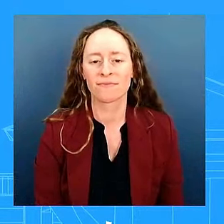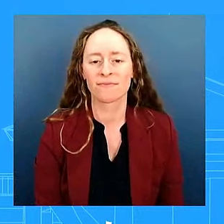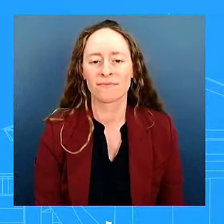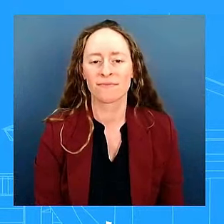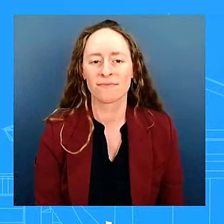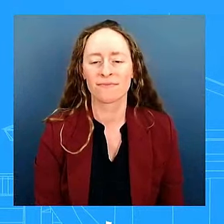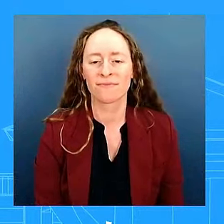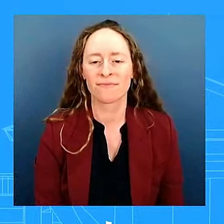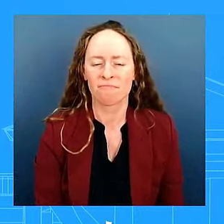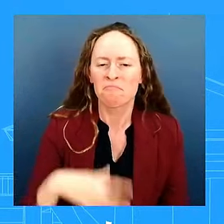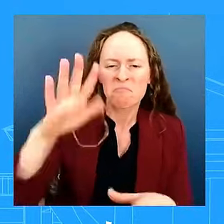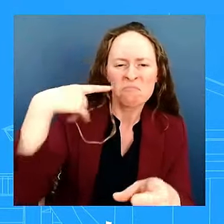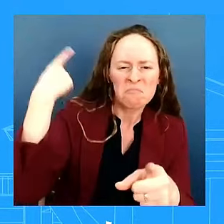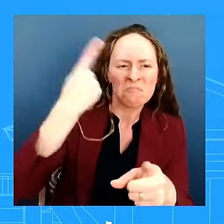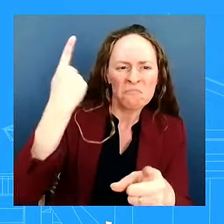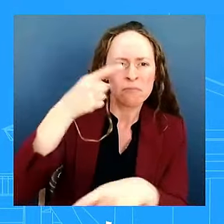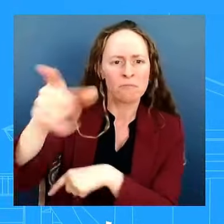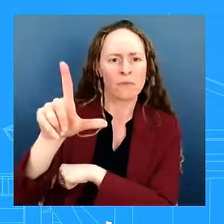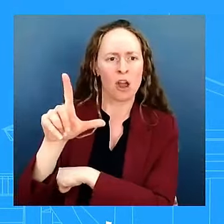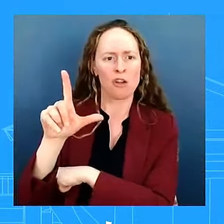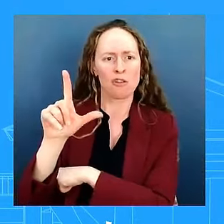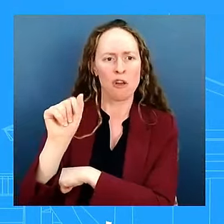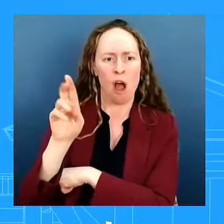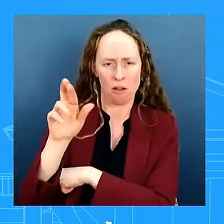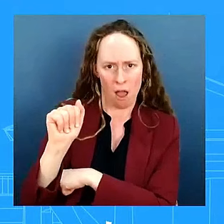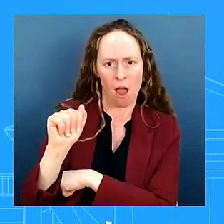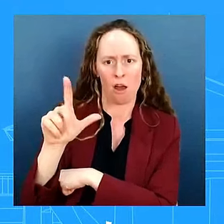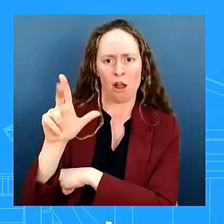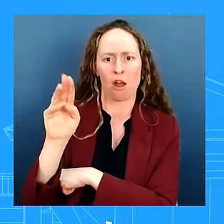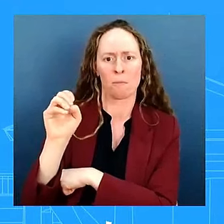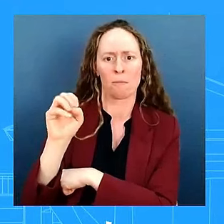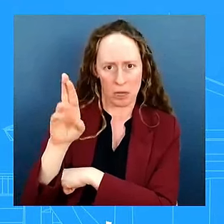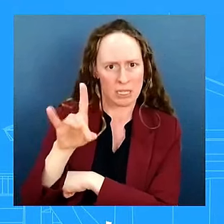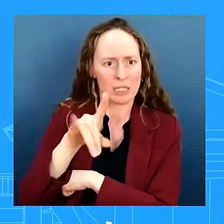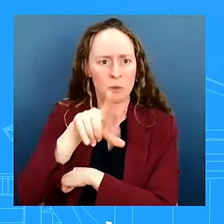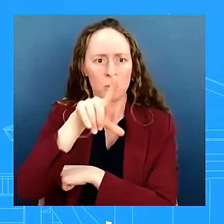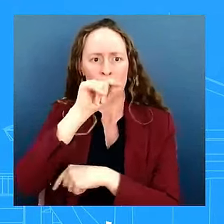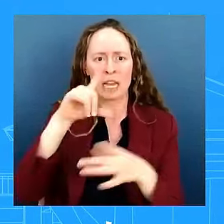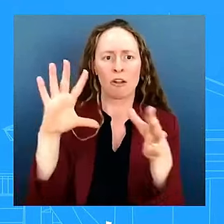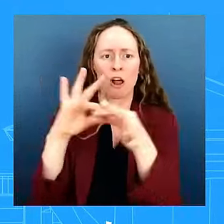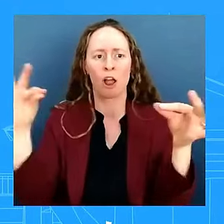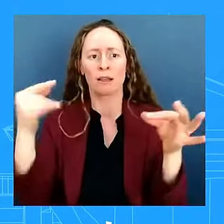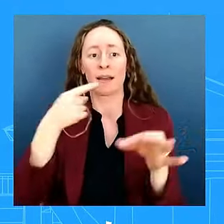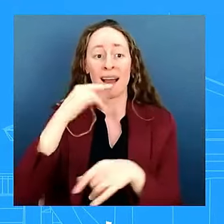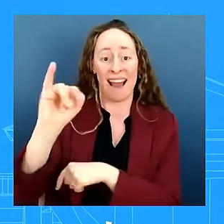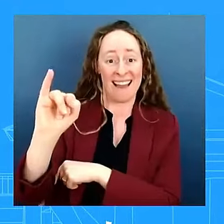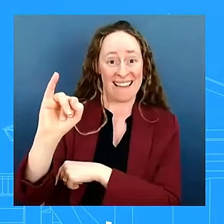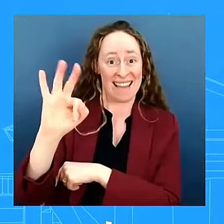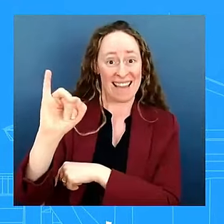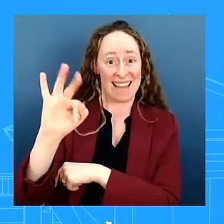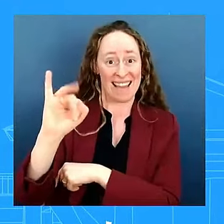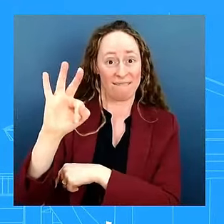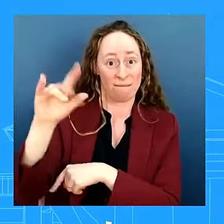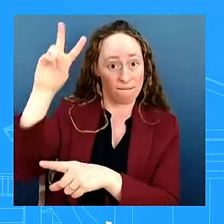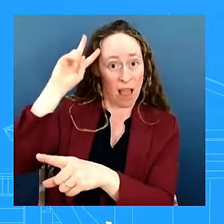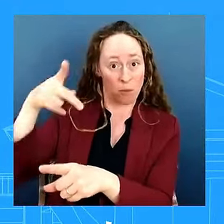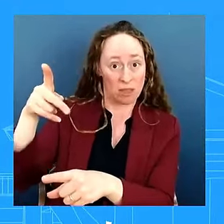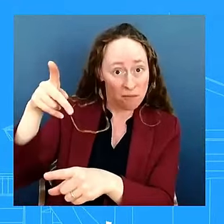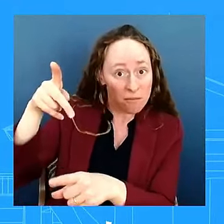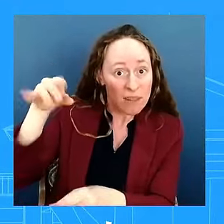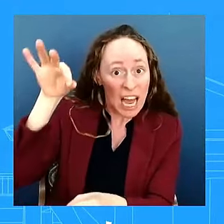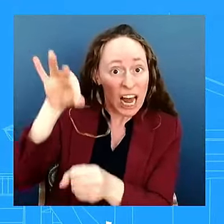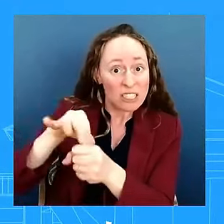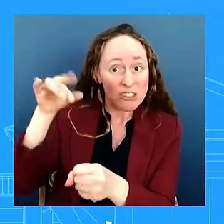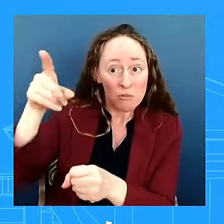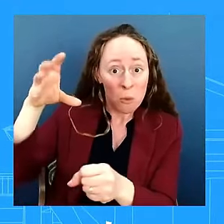tweeted that if the vice president wins the election the white house will smell like curry and white house speeches will be facilitated via a call center